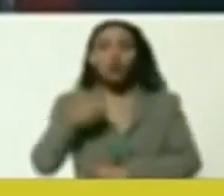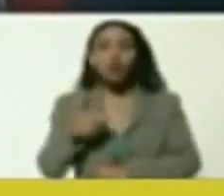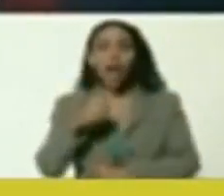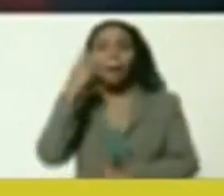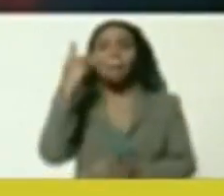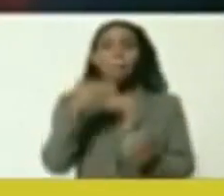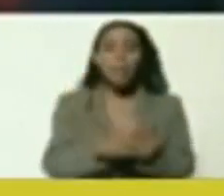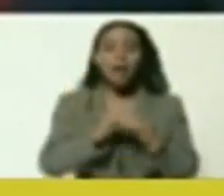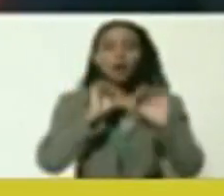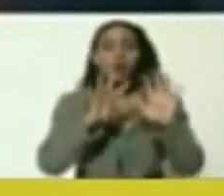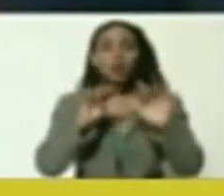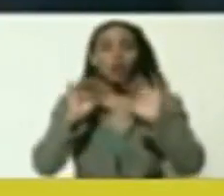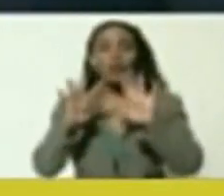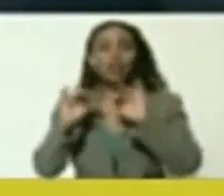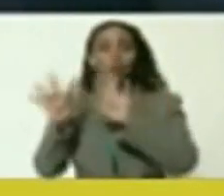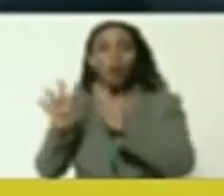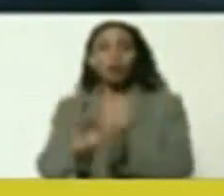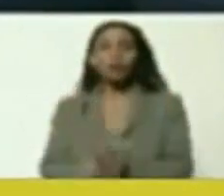in 1999